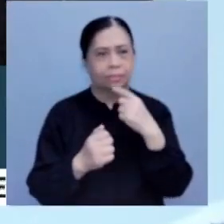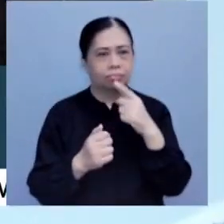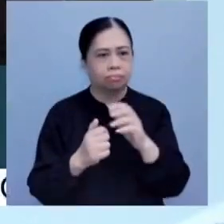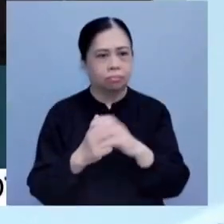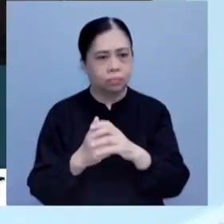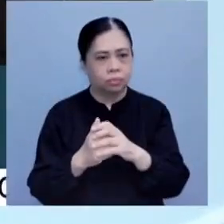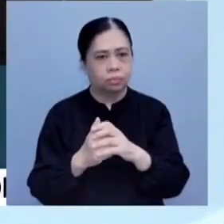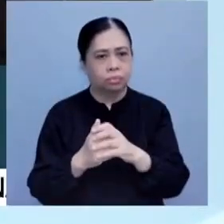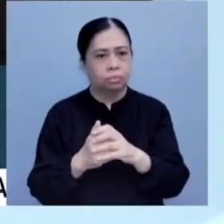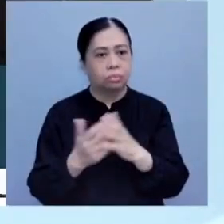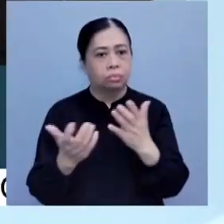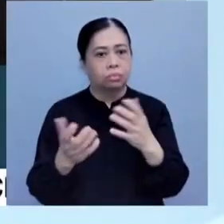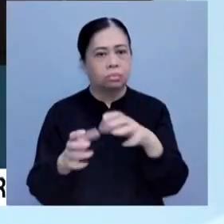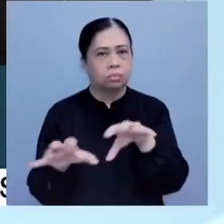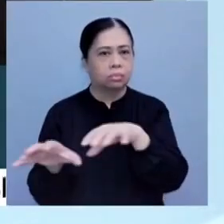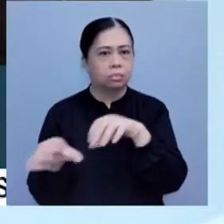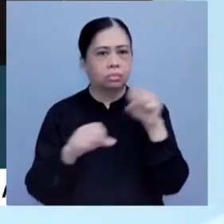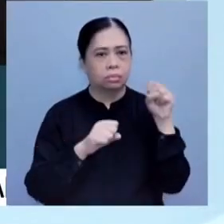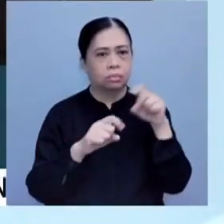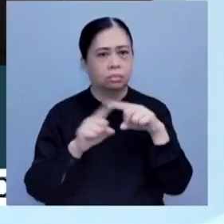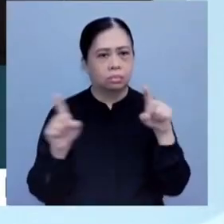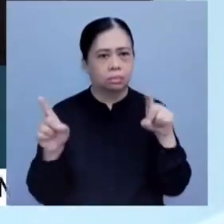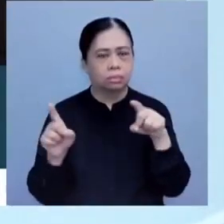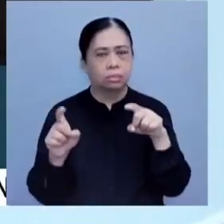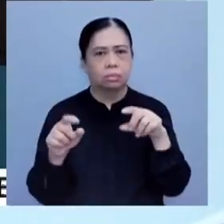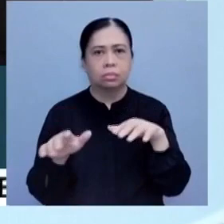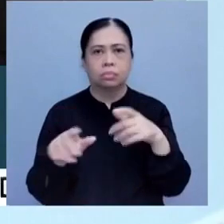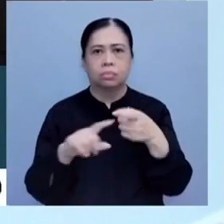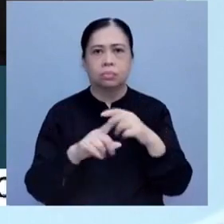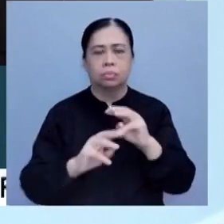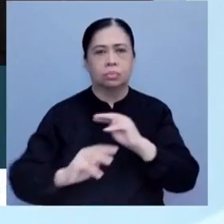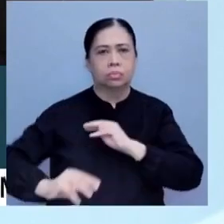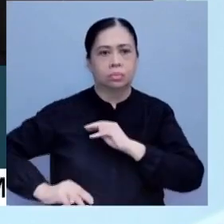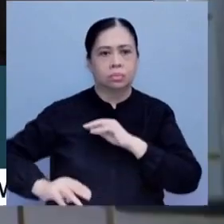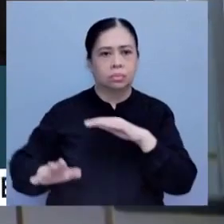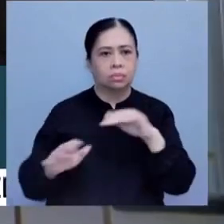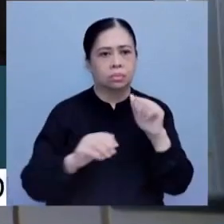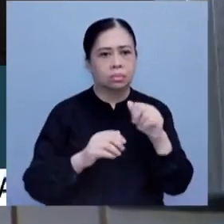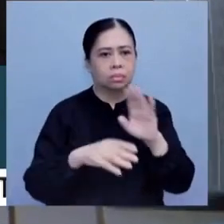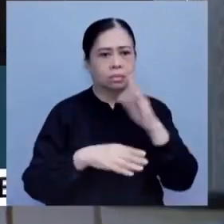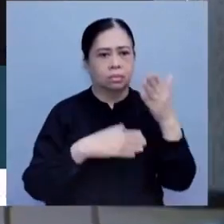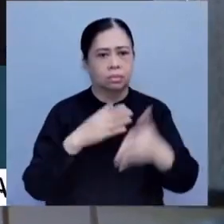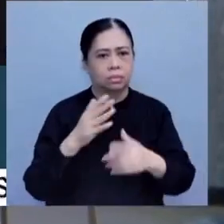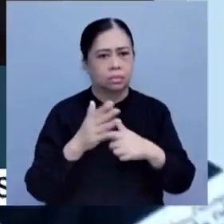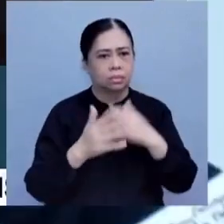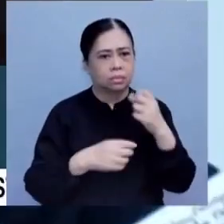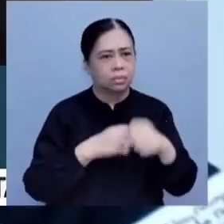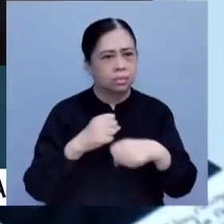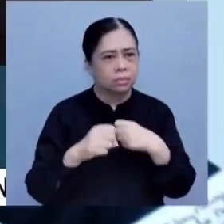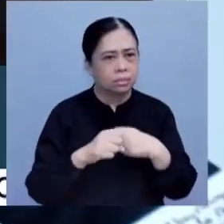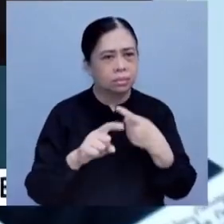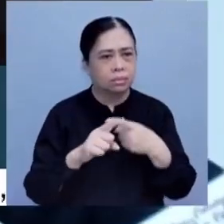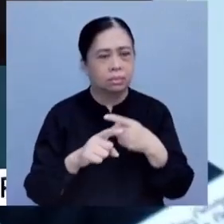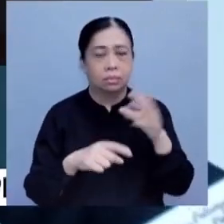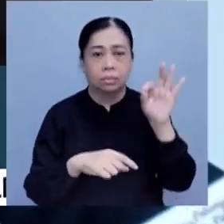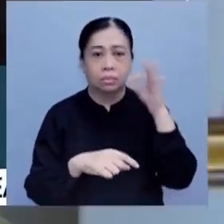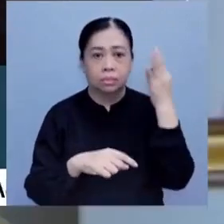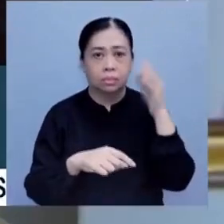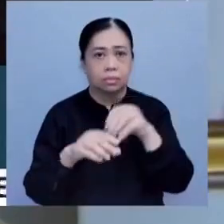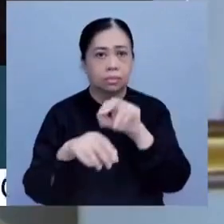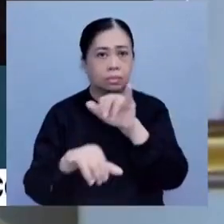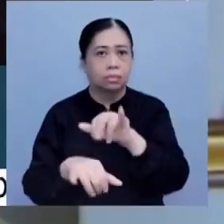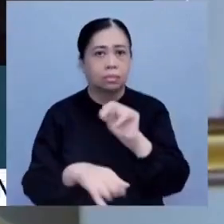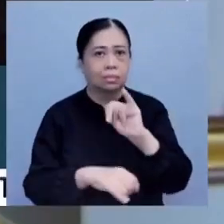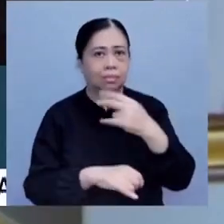pulling 1,500 troops out of the African country by the end of the year. France stationed troops in Nigeria to